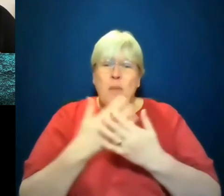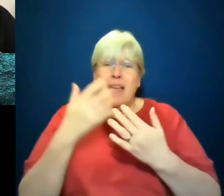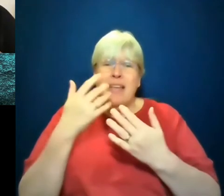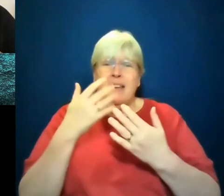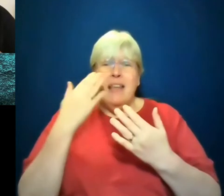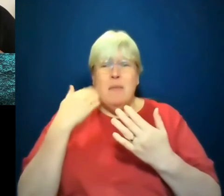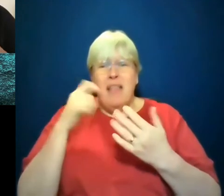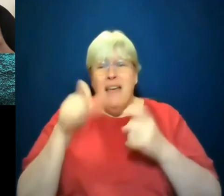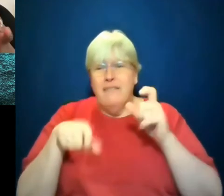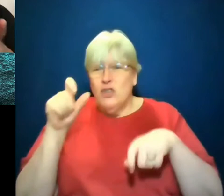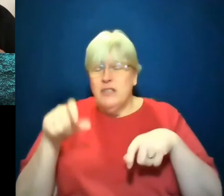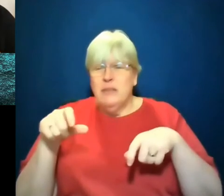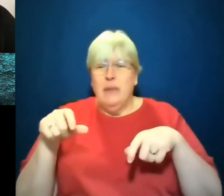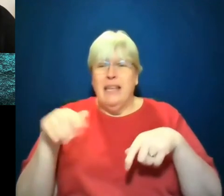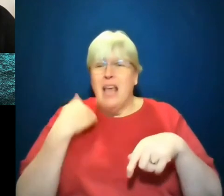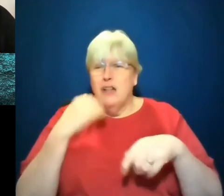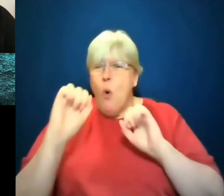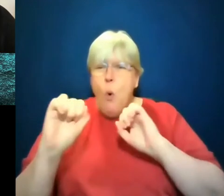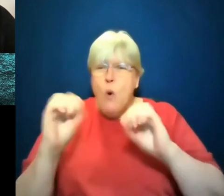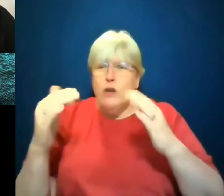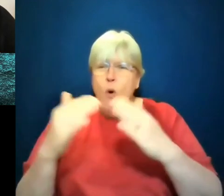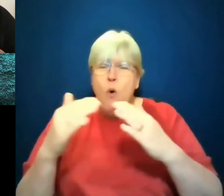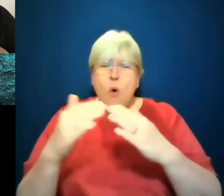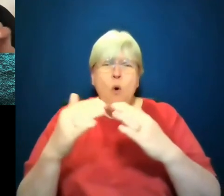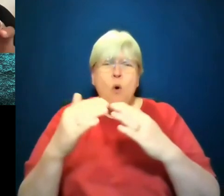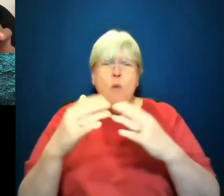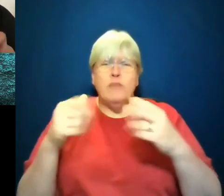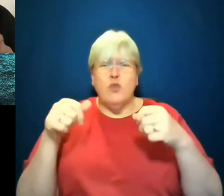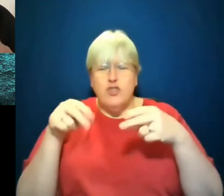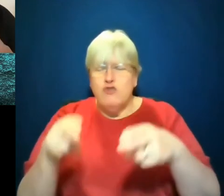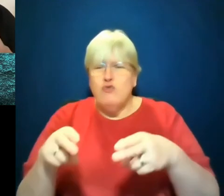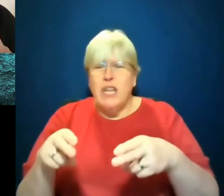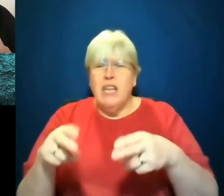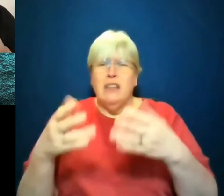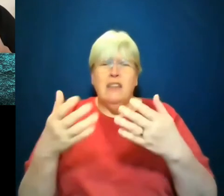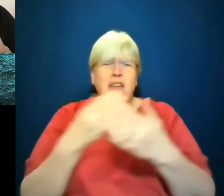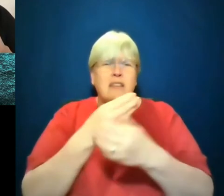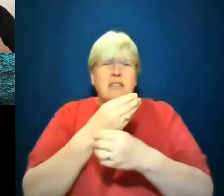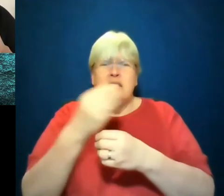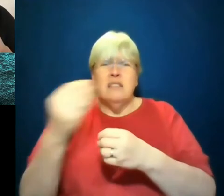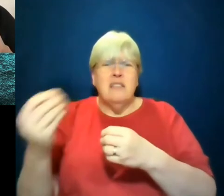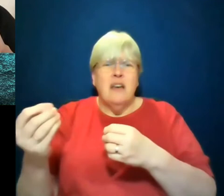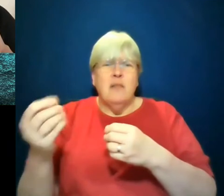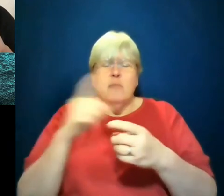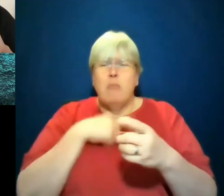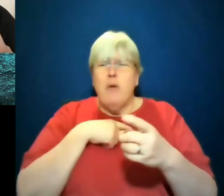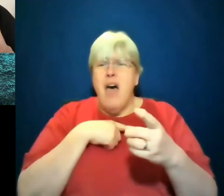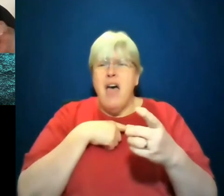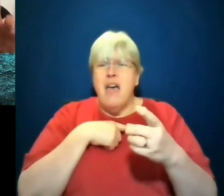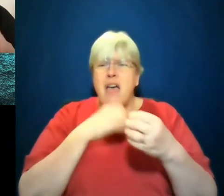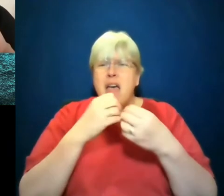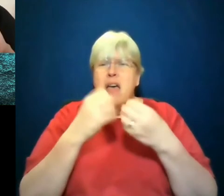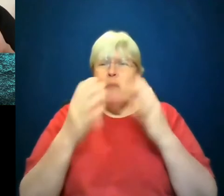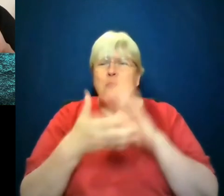home, done nothing, being killed on the street, done nothing, uh, being killed for playing with a toy, done nothing,